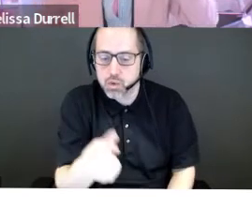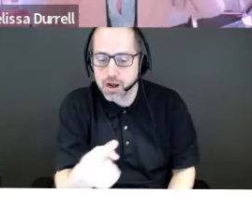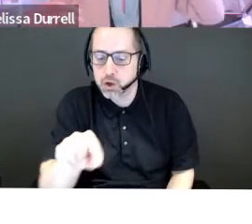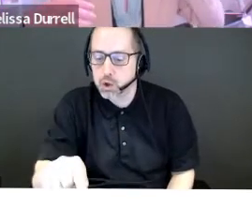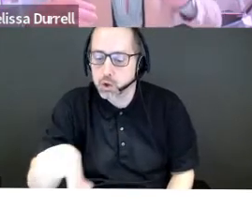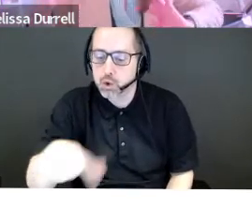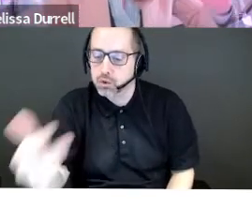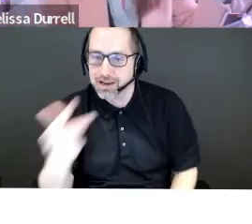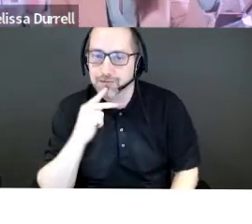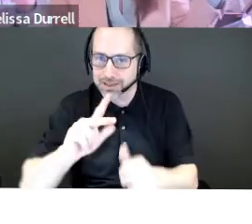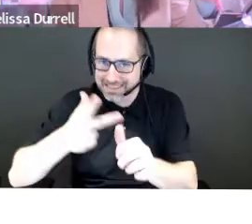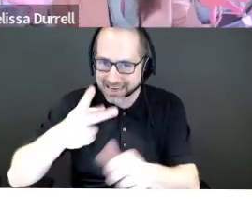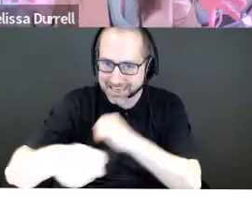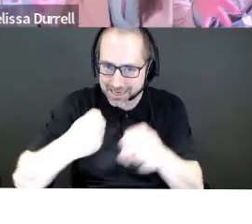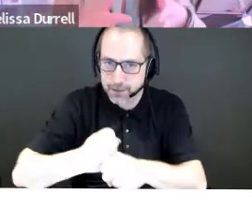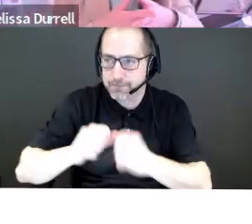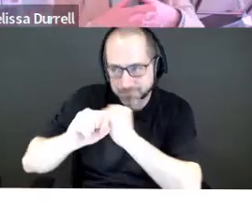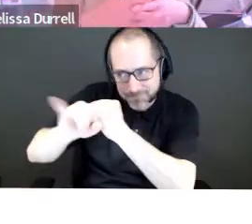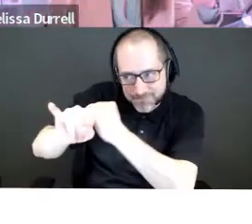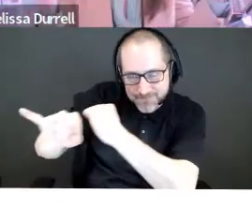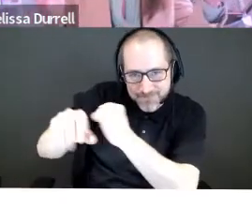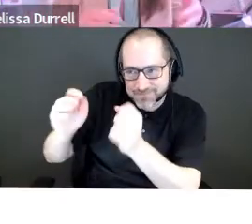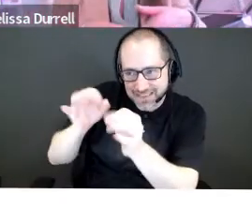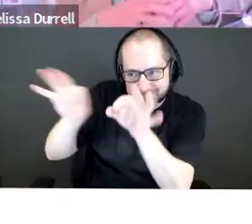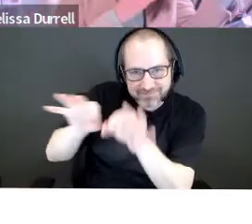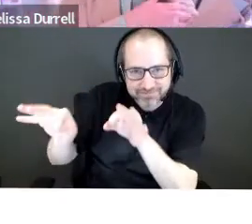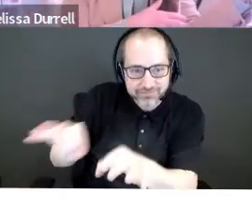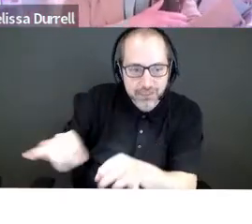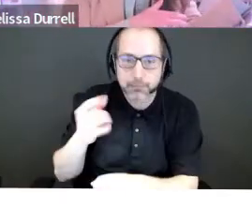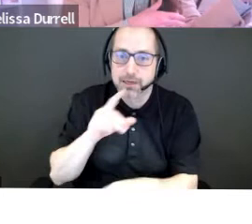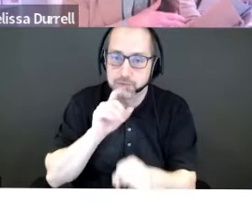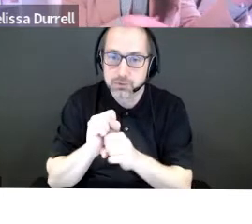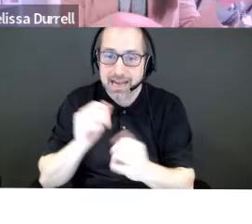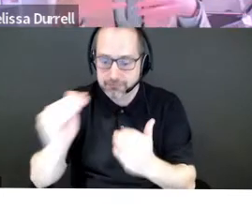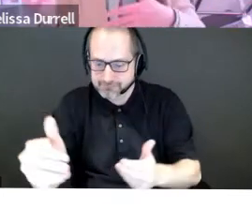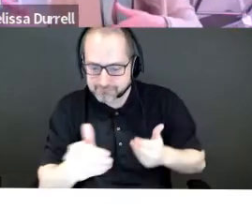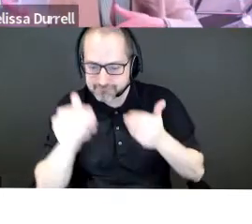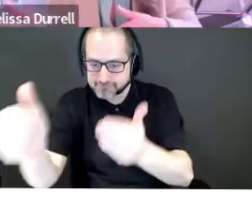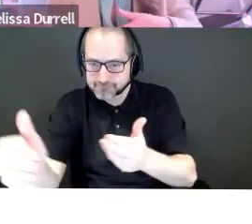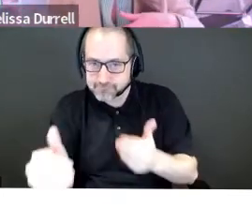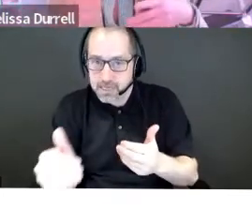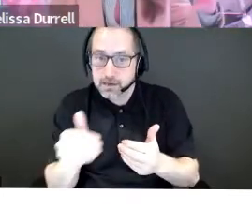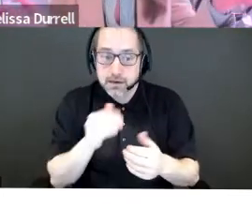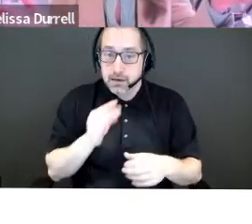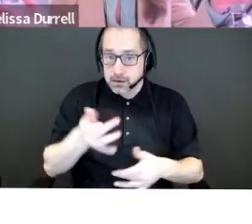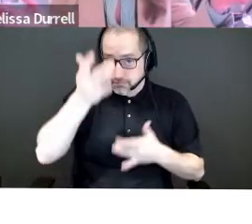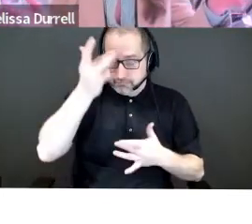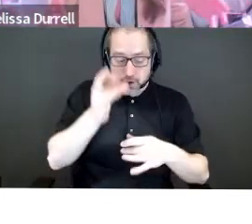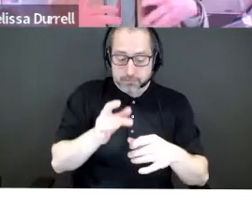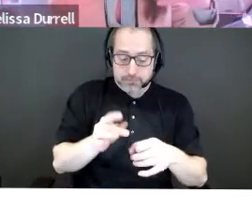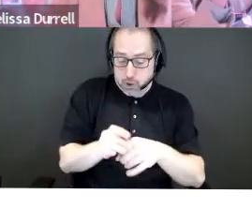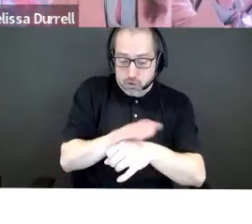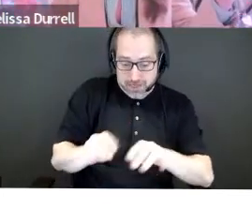and on and on. So, but we are definitely chunking it in. And I think, you know, um, pandemic made a lot of sense. Inflation's definitely